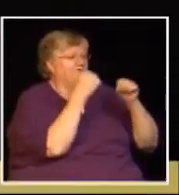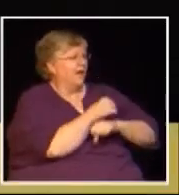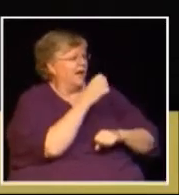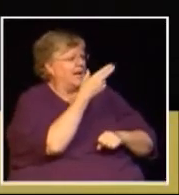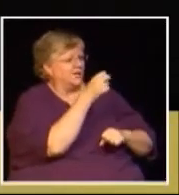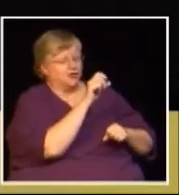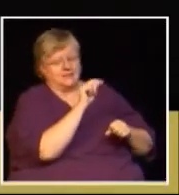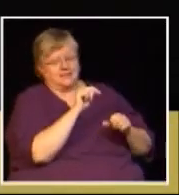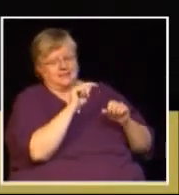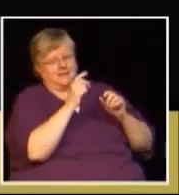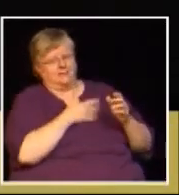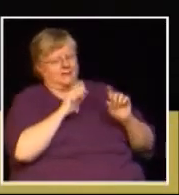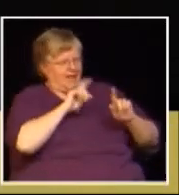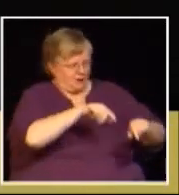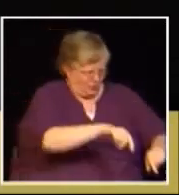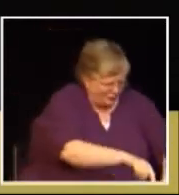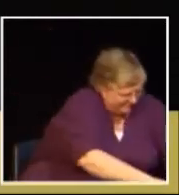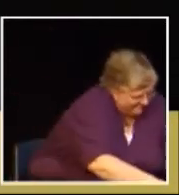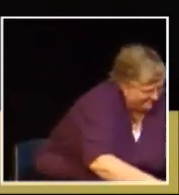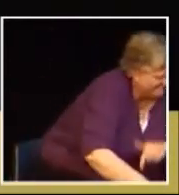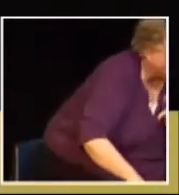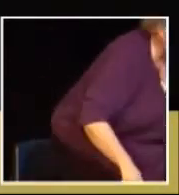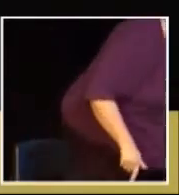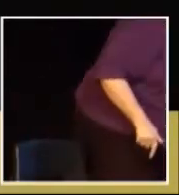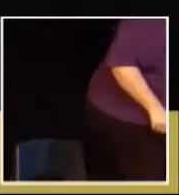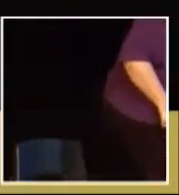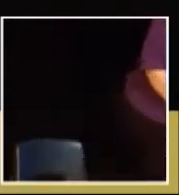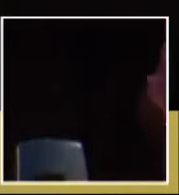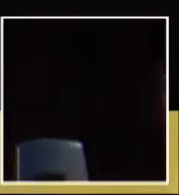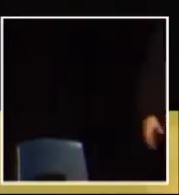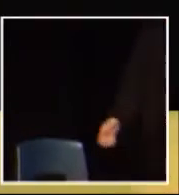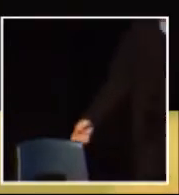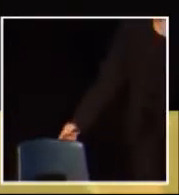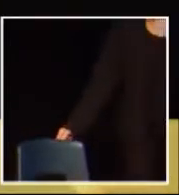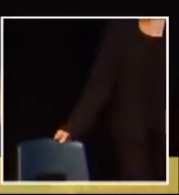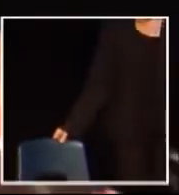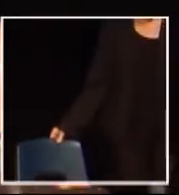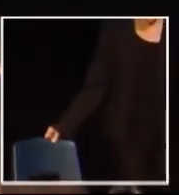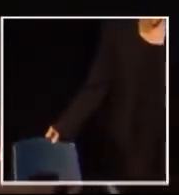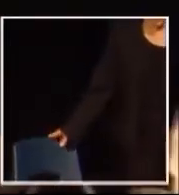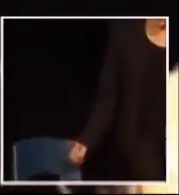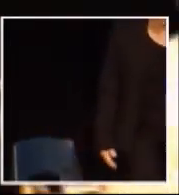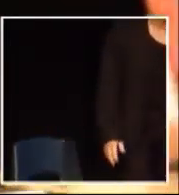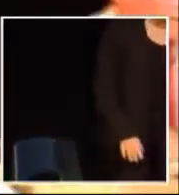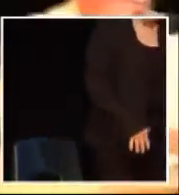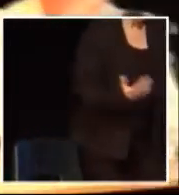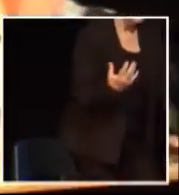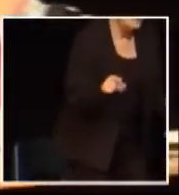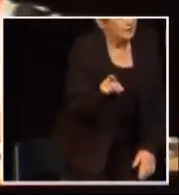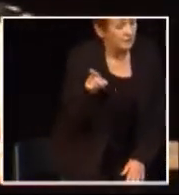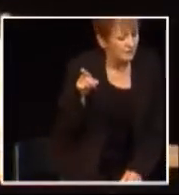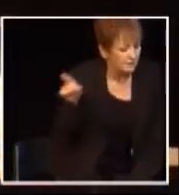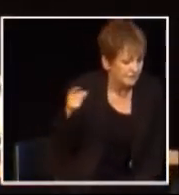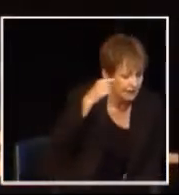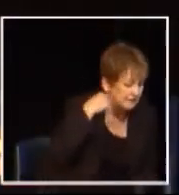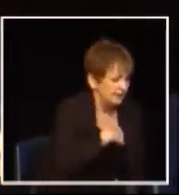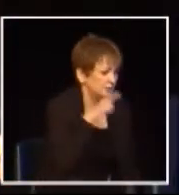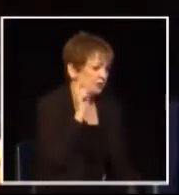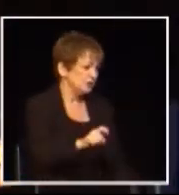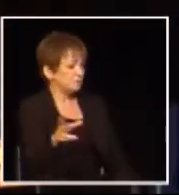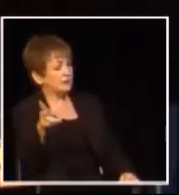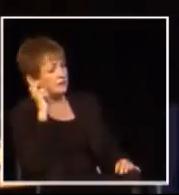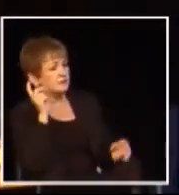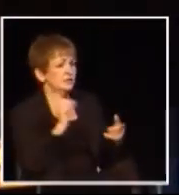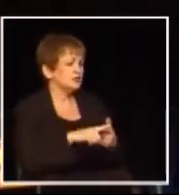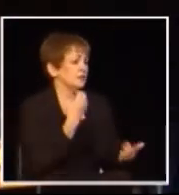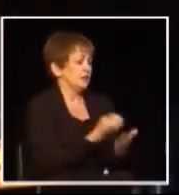I now ask the Fight HST side how to begin their rebuttal well the Smart Tax Alliance wants us to believe that